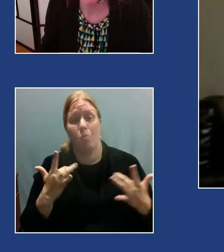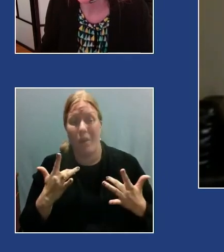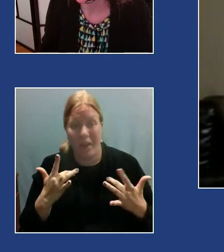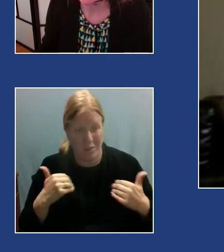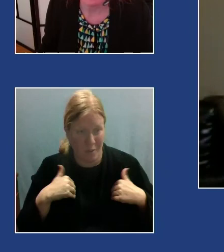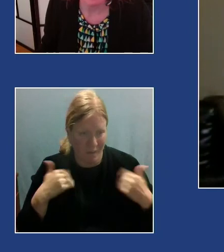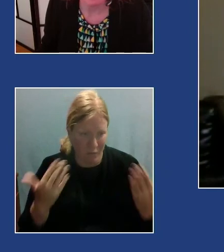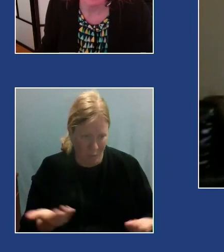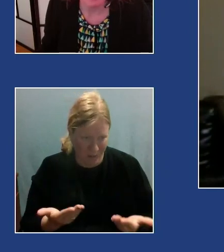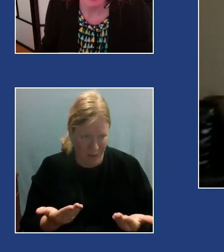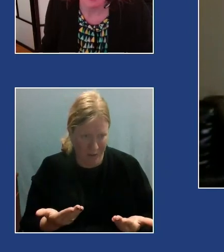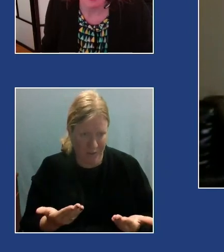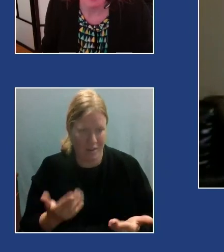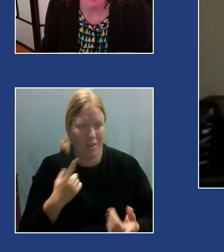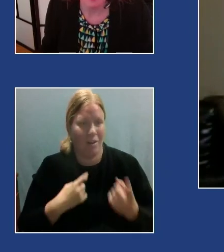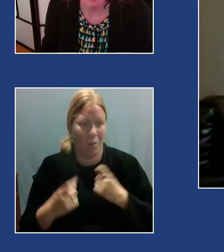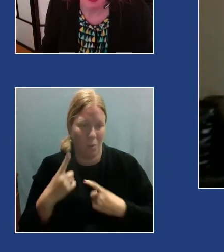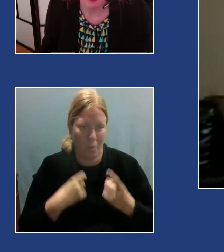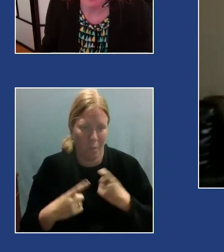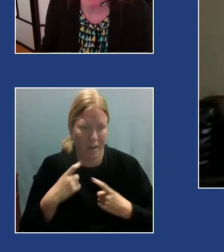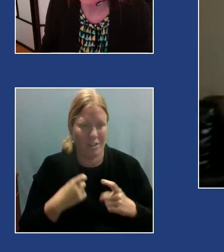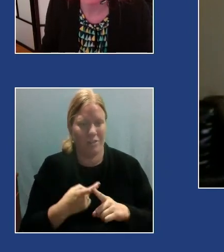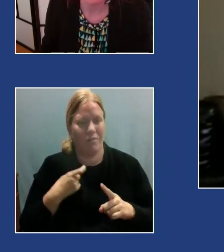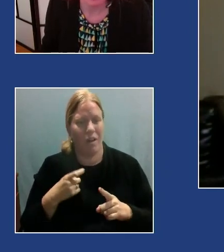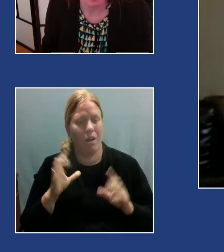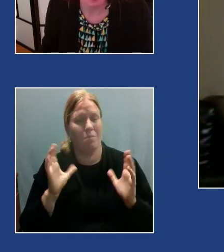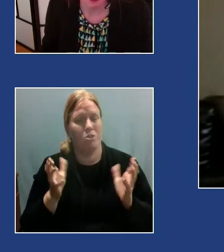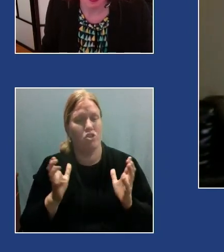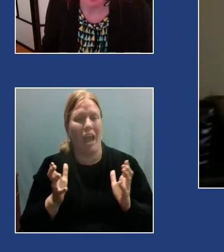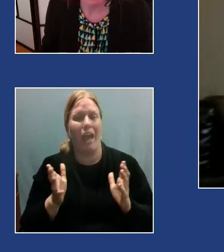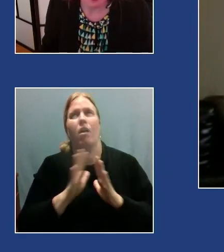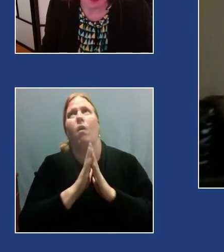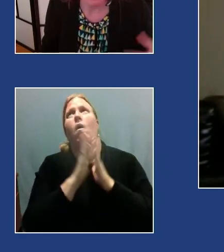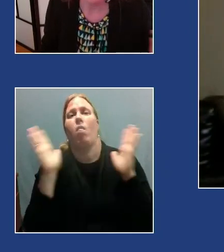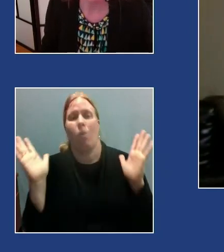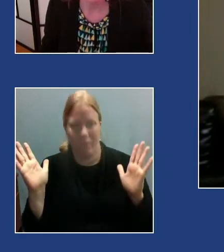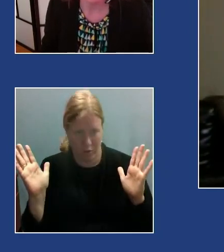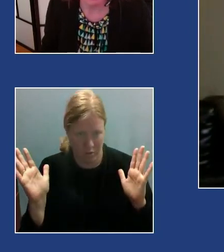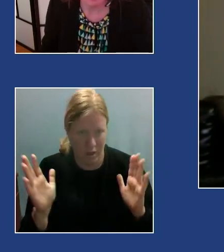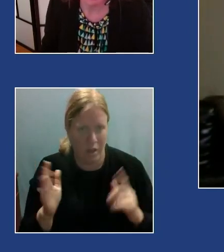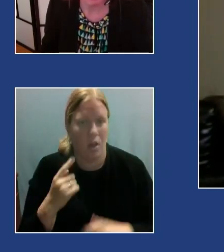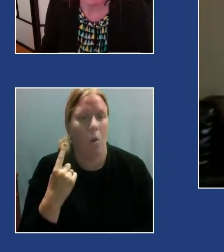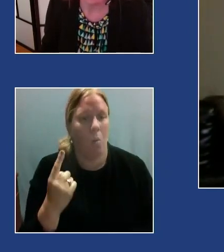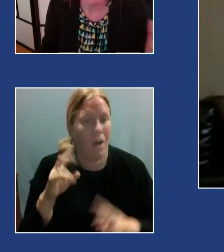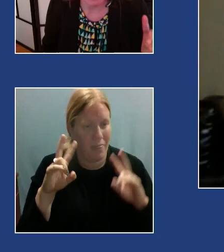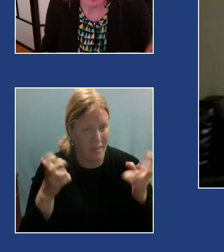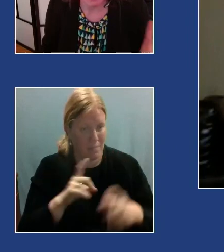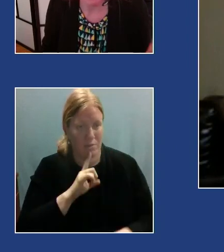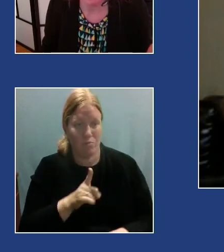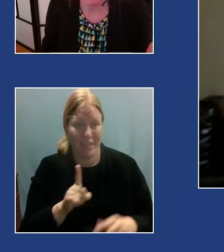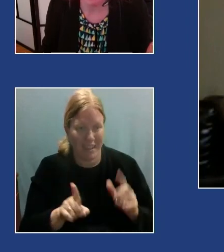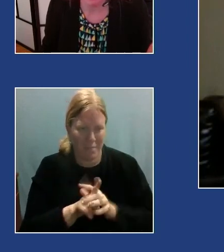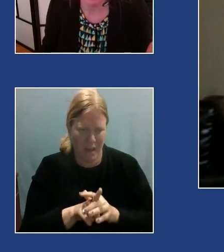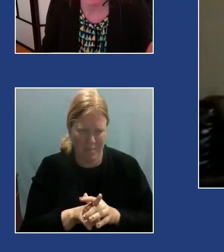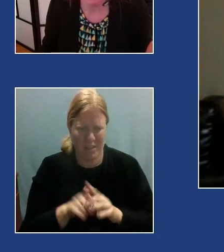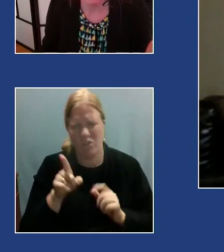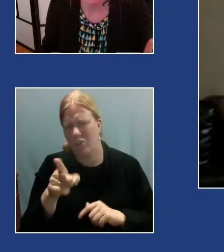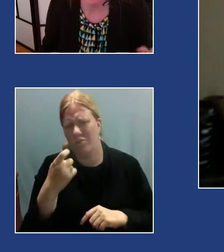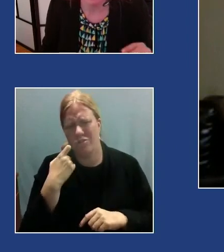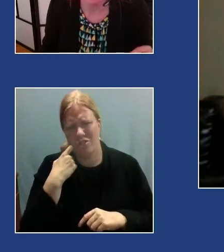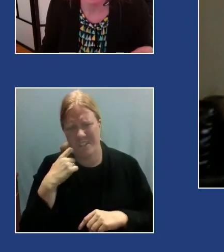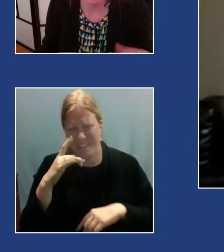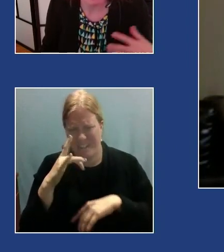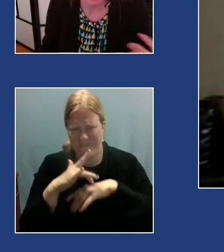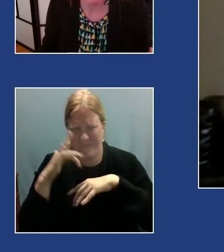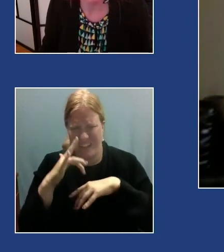us. We've been getting questions coming in from the chat all over, and one theme has really come up. You just touched on it, and I wonder